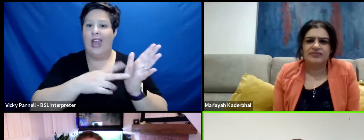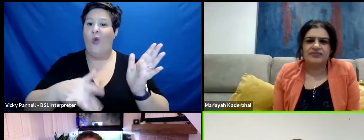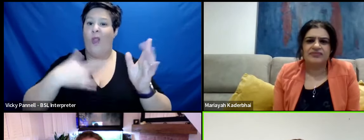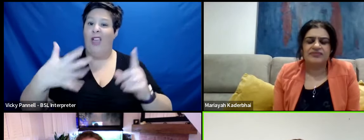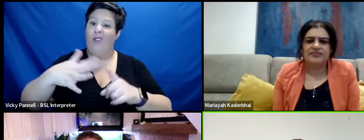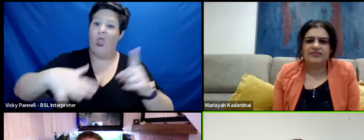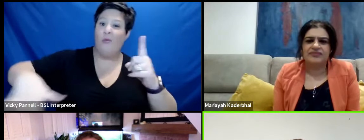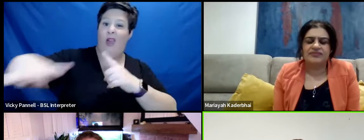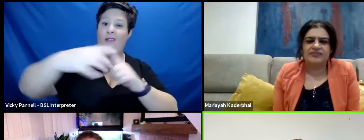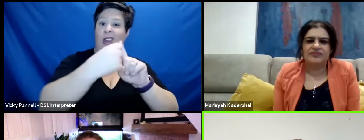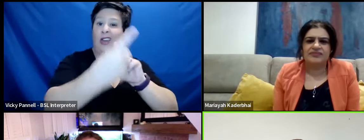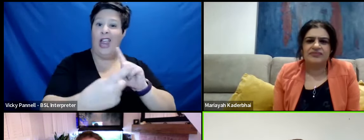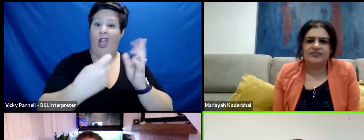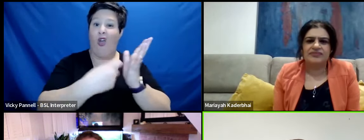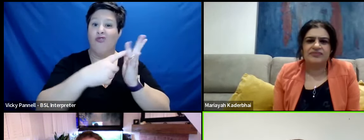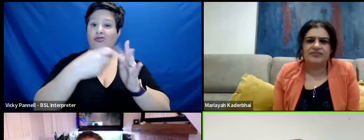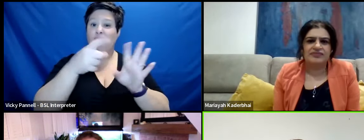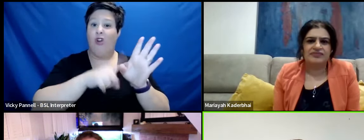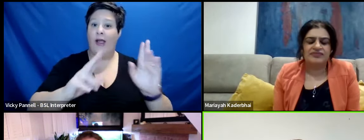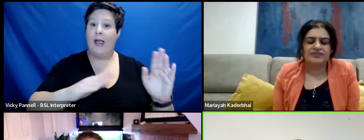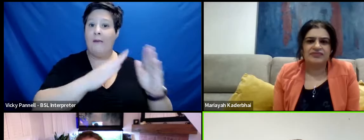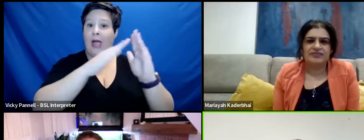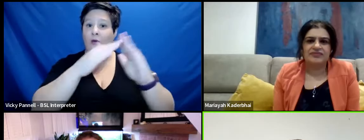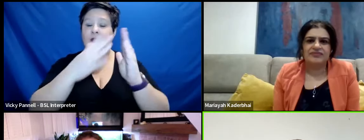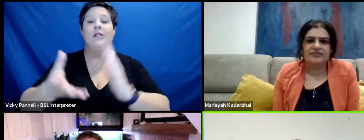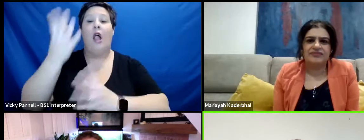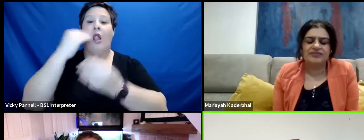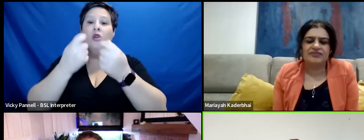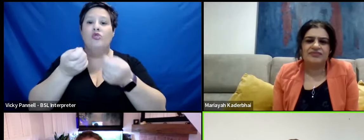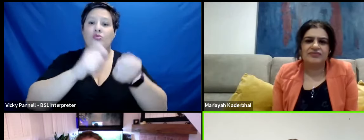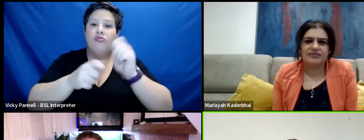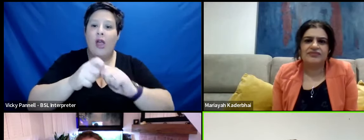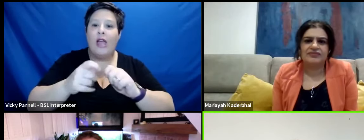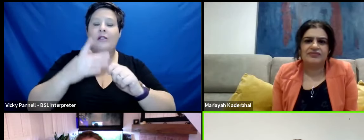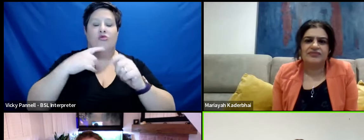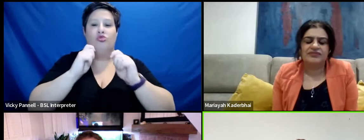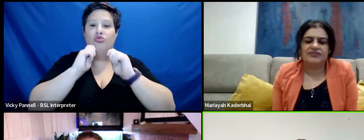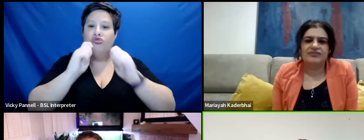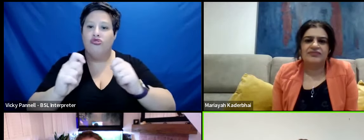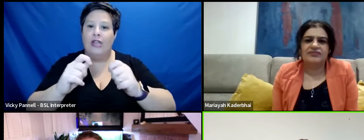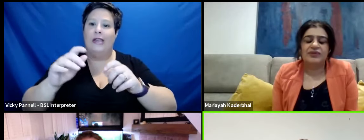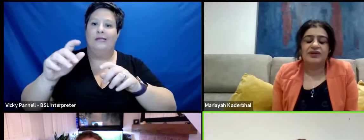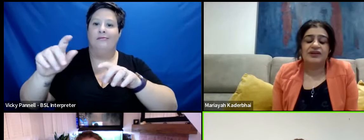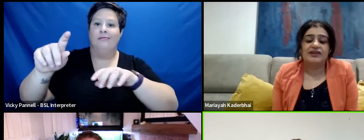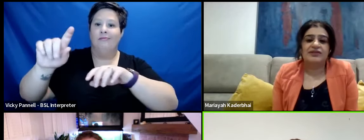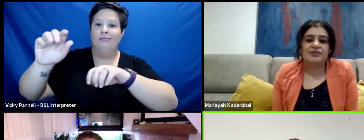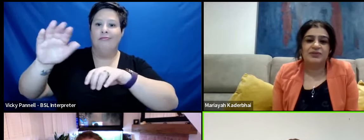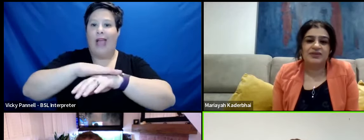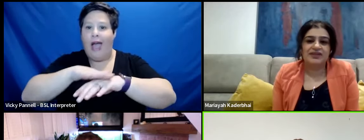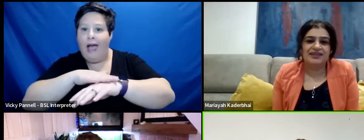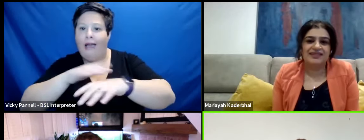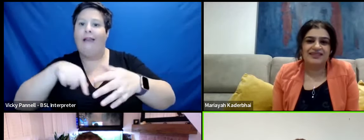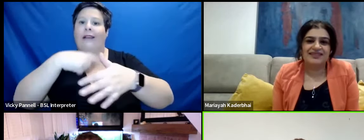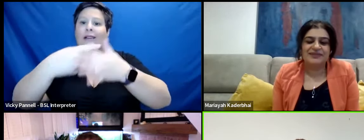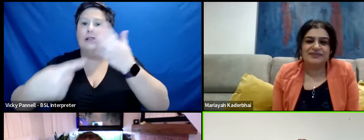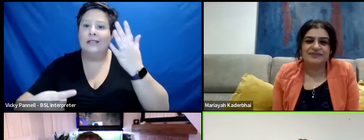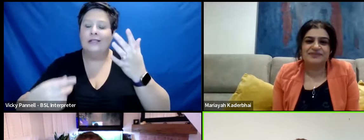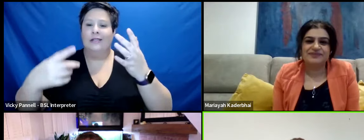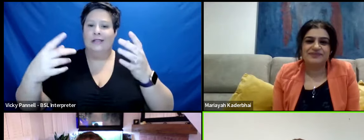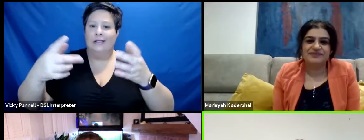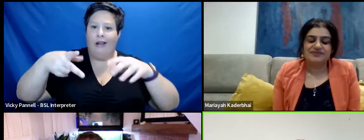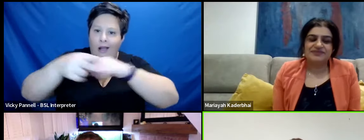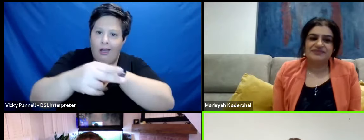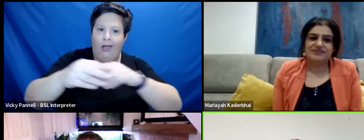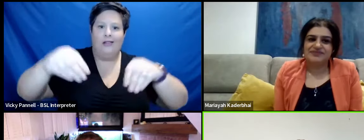the sort of Rocky Mountains. And I learned to braid. learned to treat hide and cut it and bevel it and just get it straight and